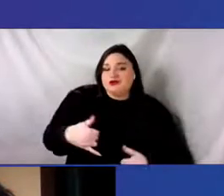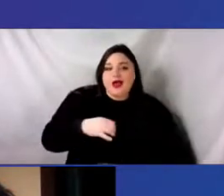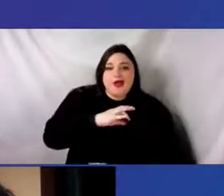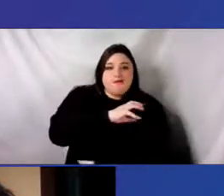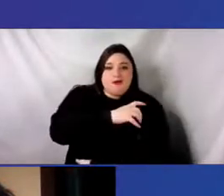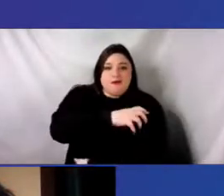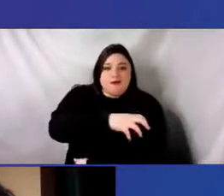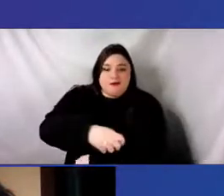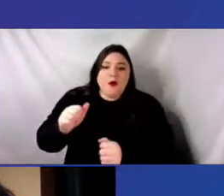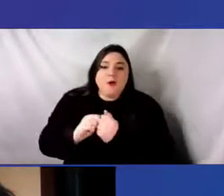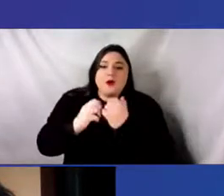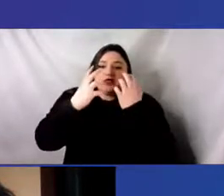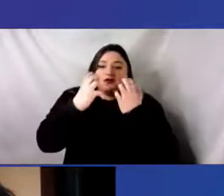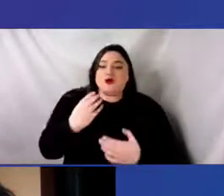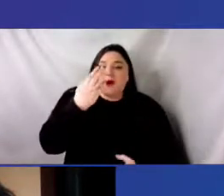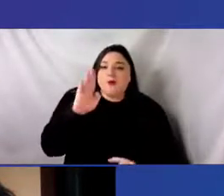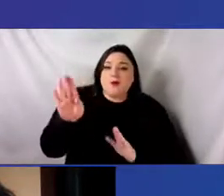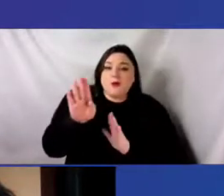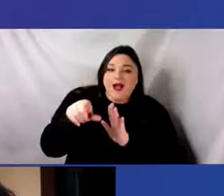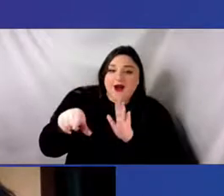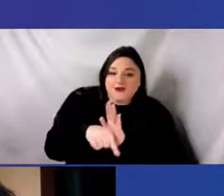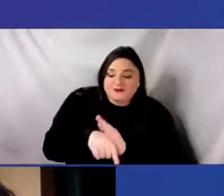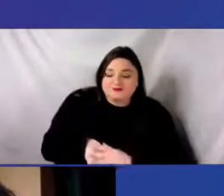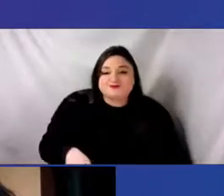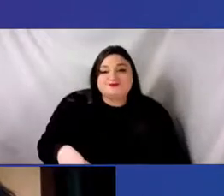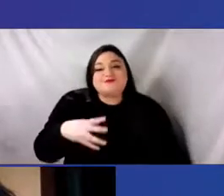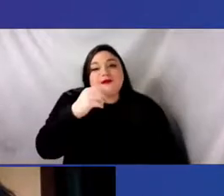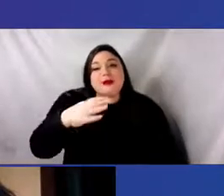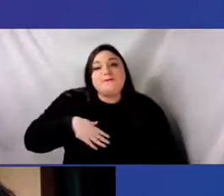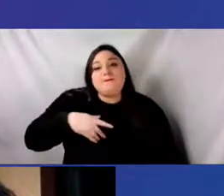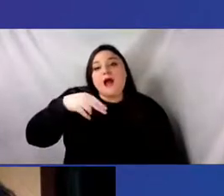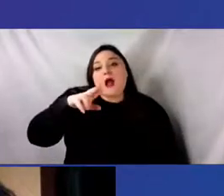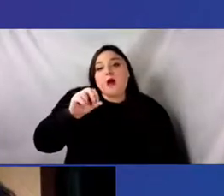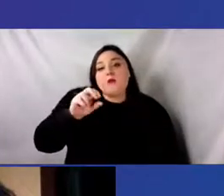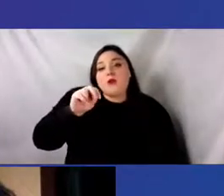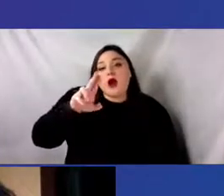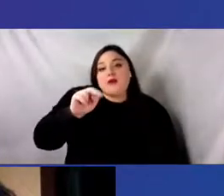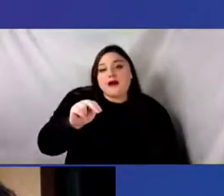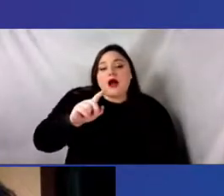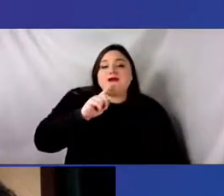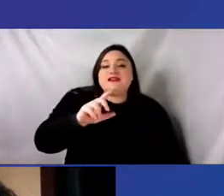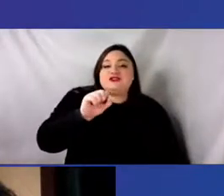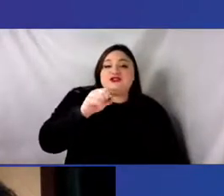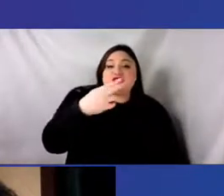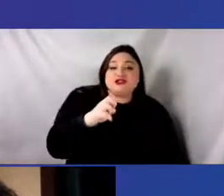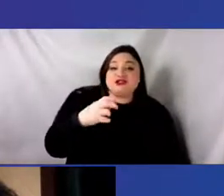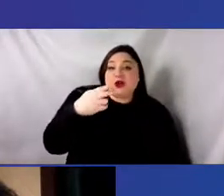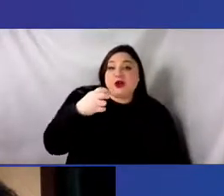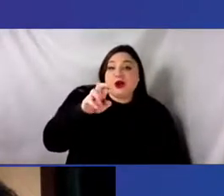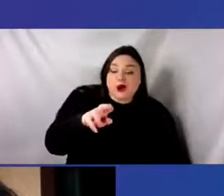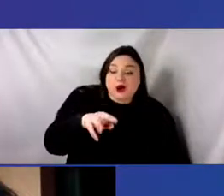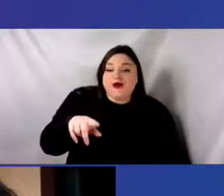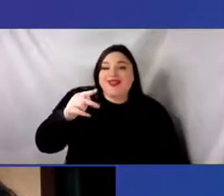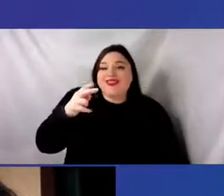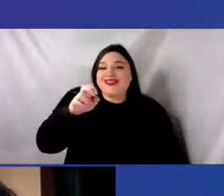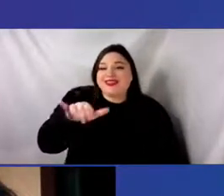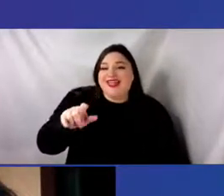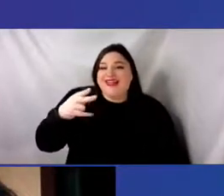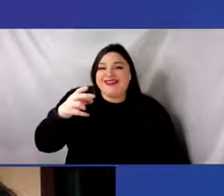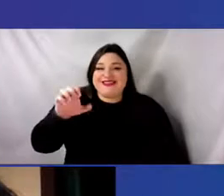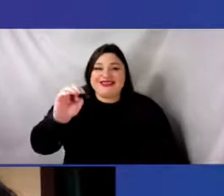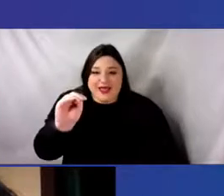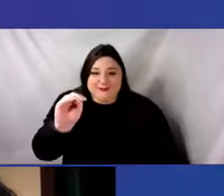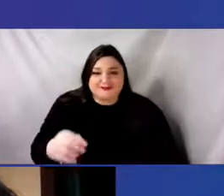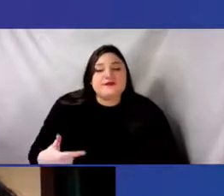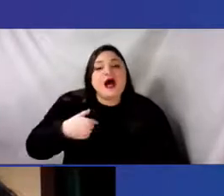blue background. And my pronoun is she, hers, they, them. And I have